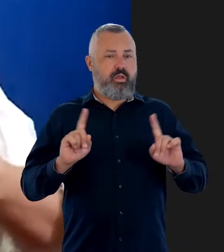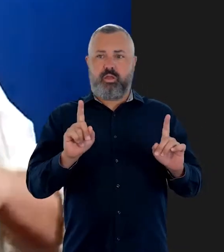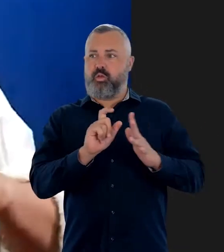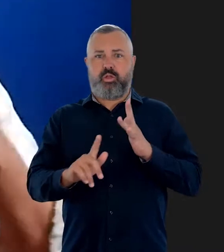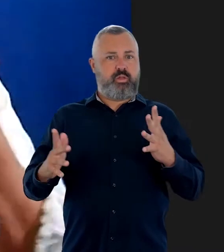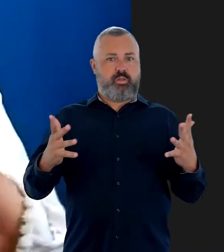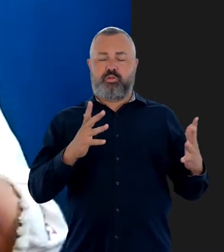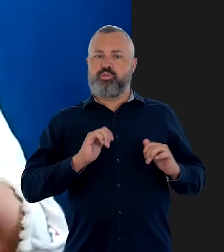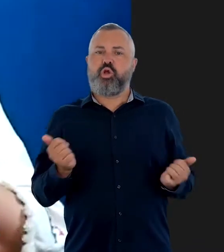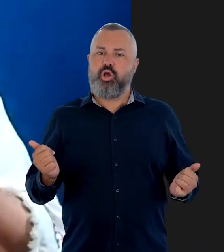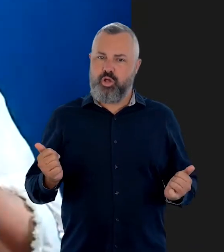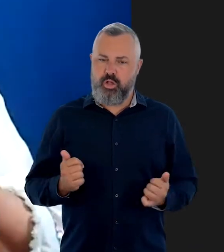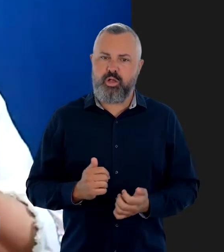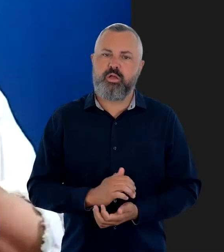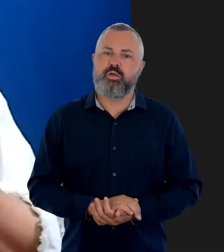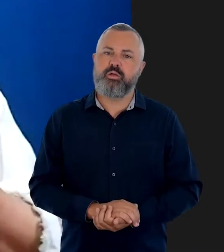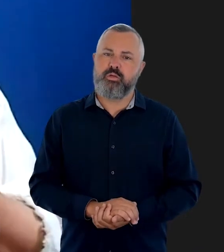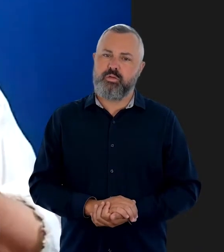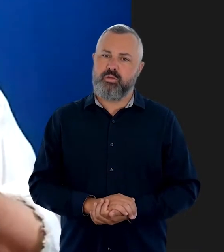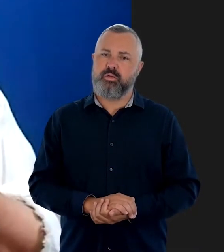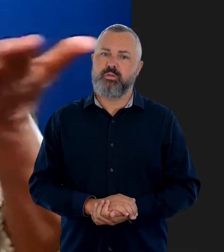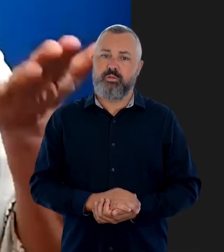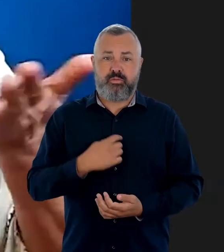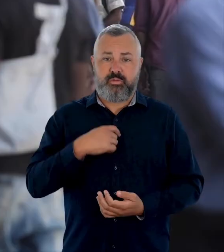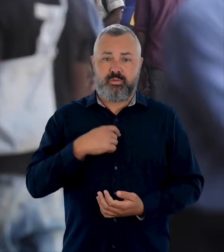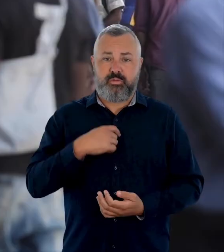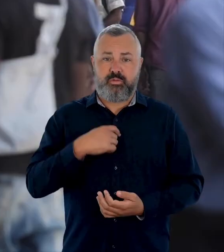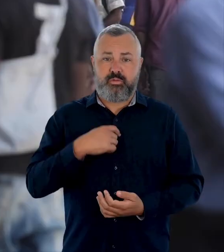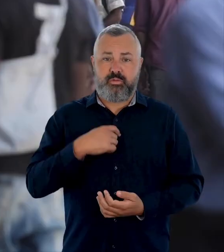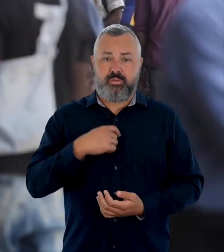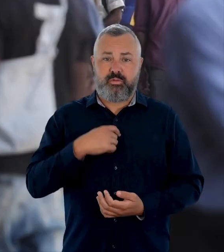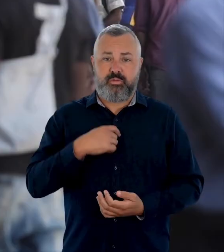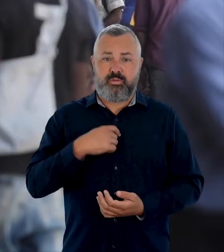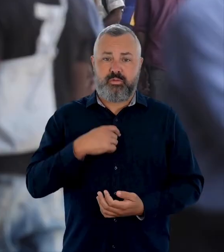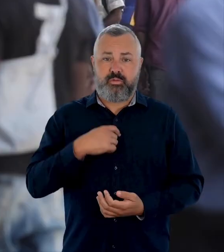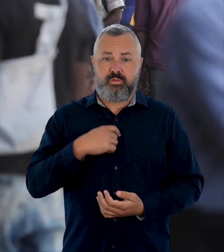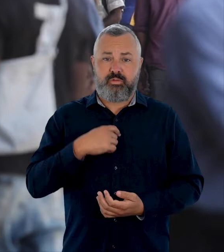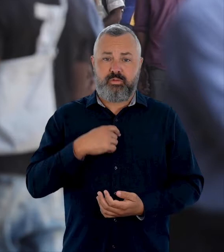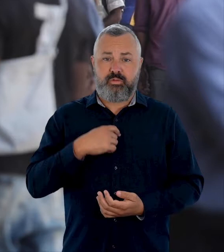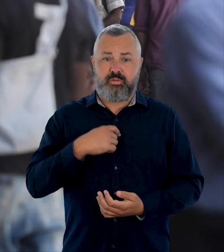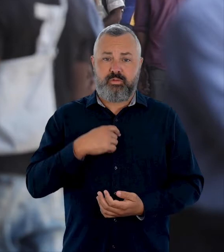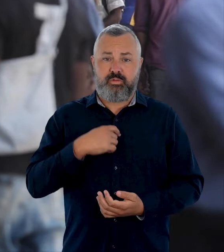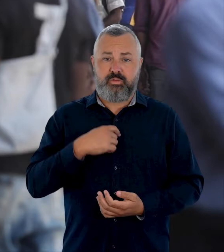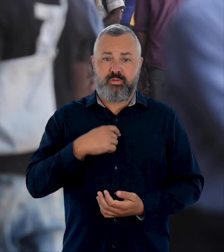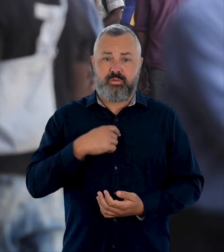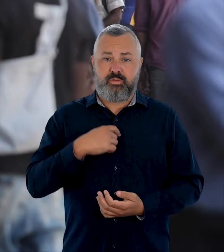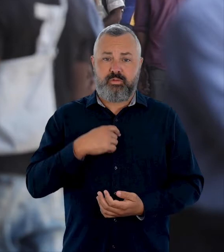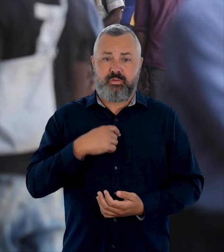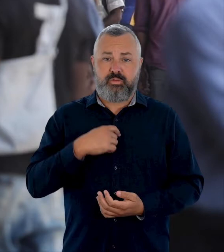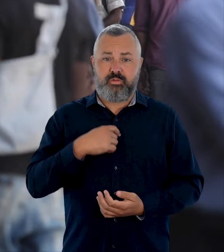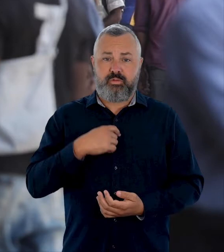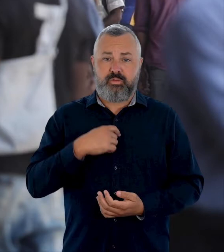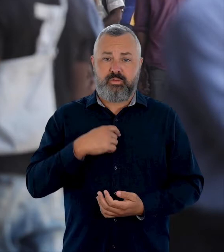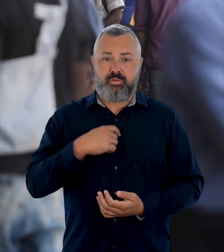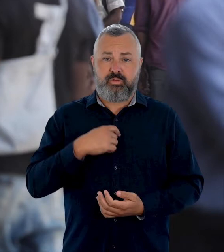panic, and we didn't know what to do. Timelapse footage shows a crowd of people on a busy footpath. A man